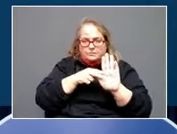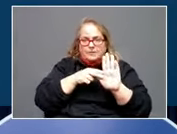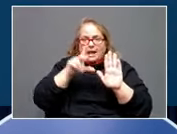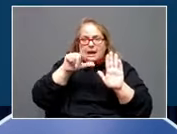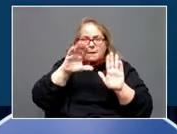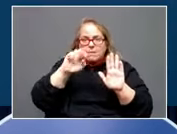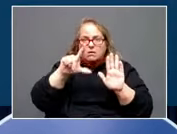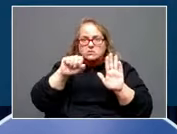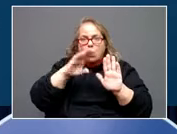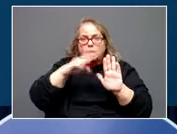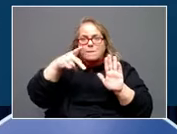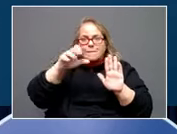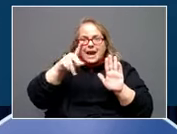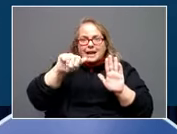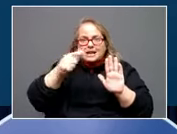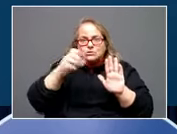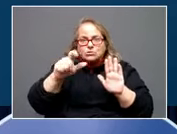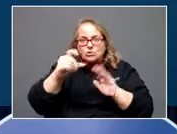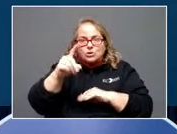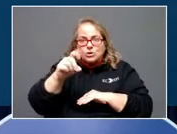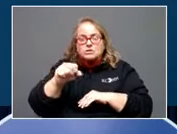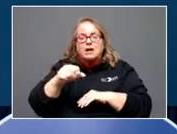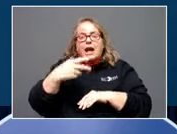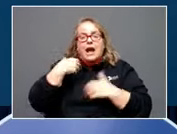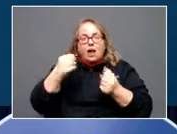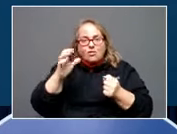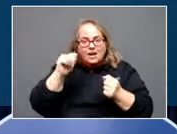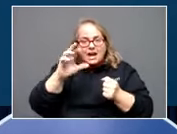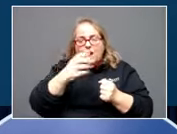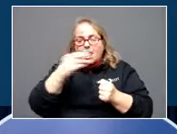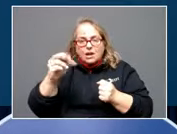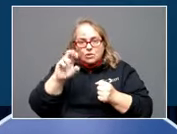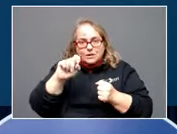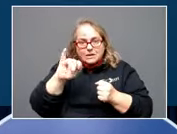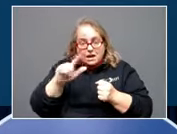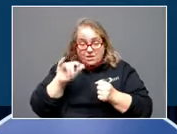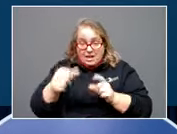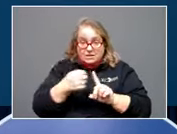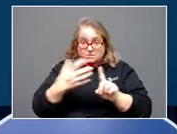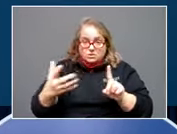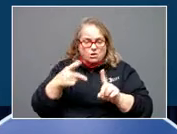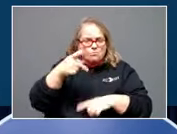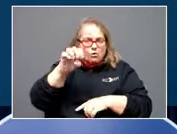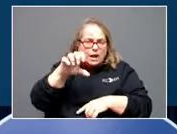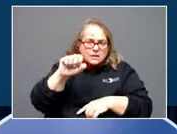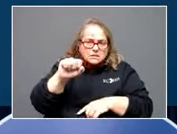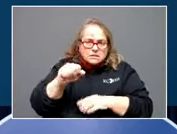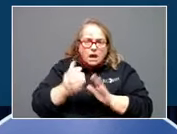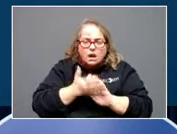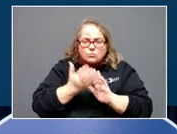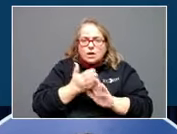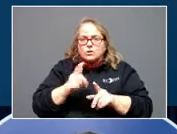manufacturing and distribution, health care and retail. Jobs created by the expansion will include press operators, material handlers and